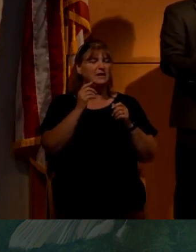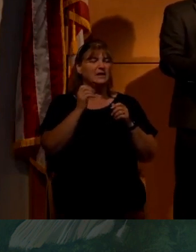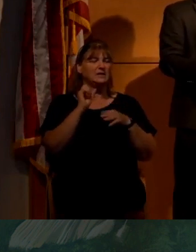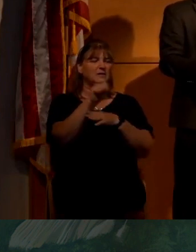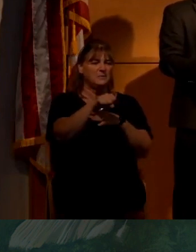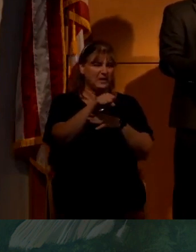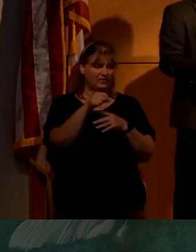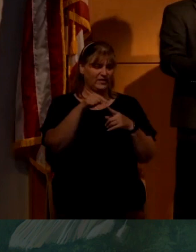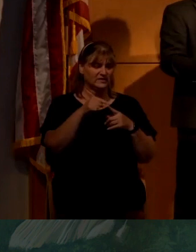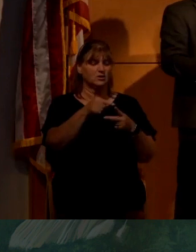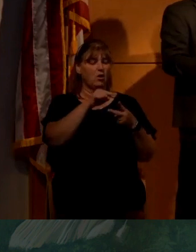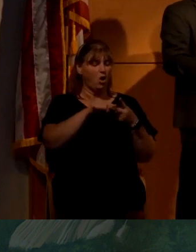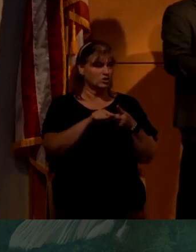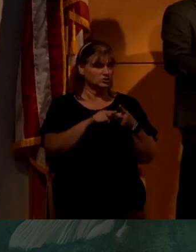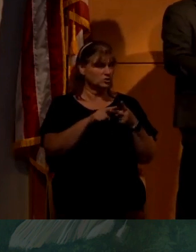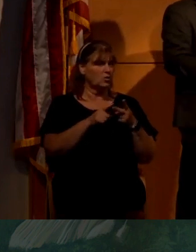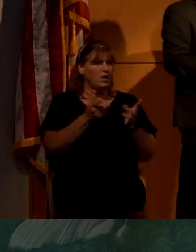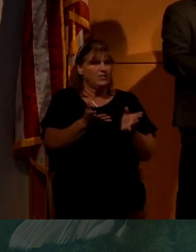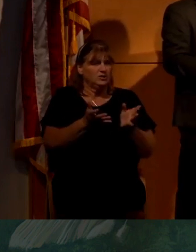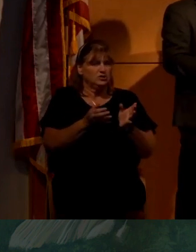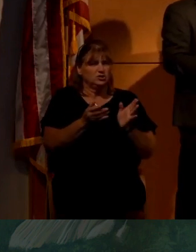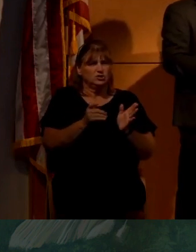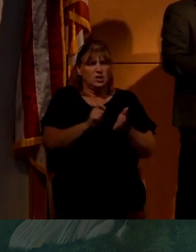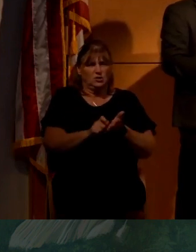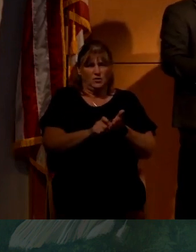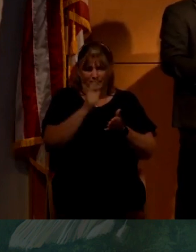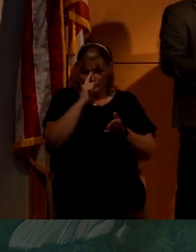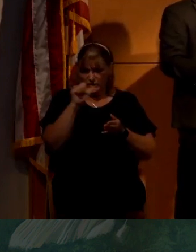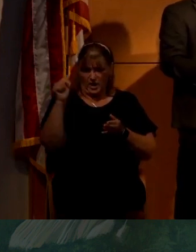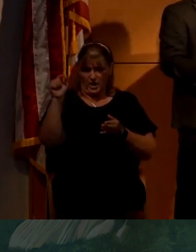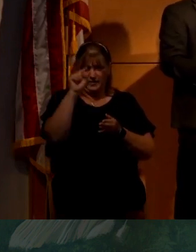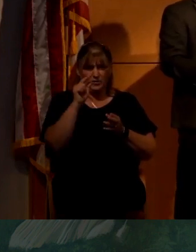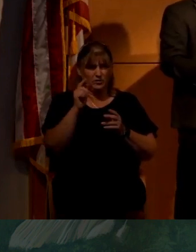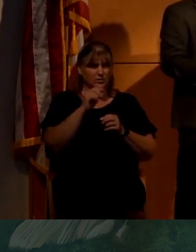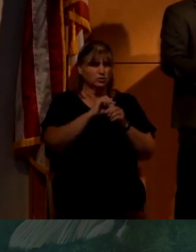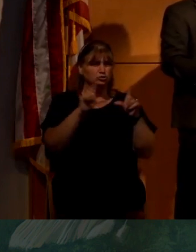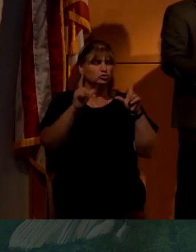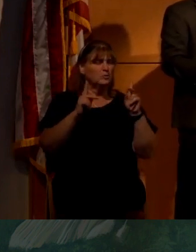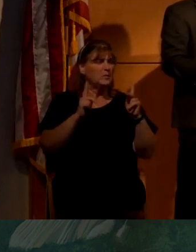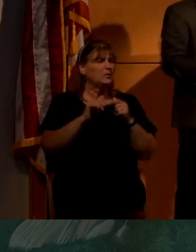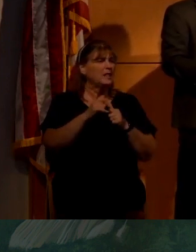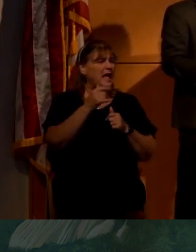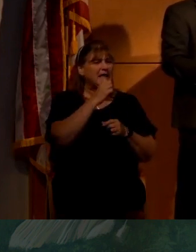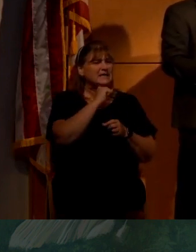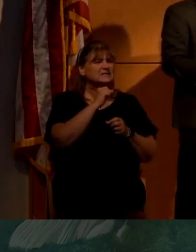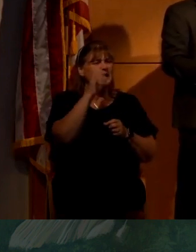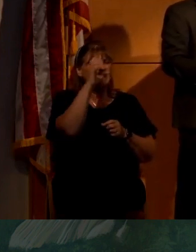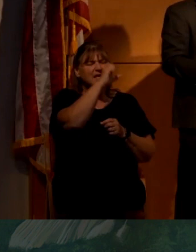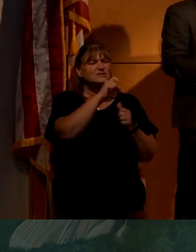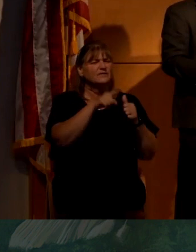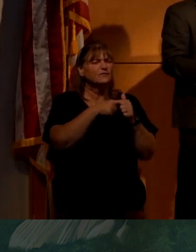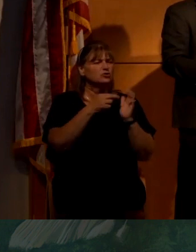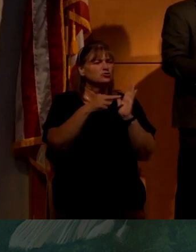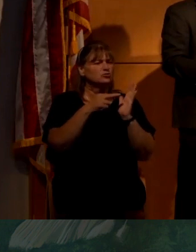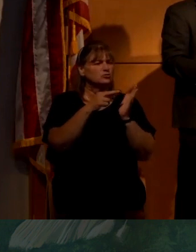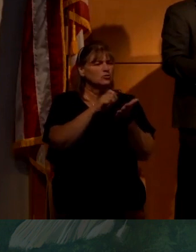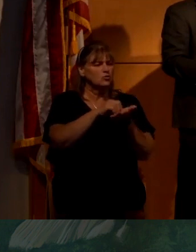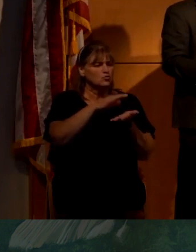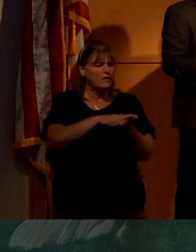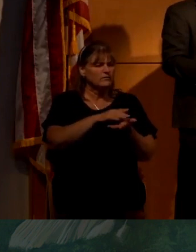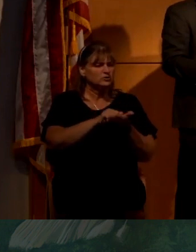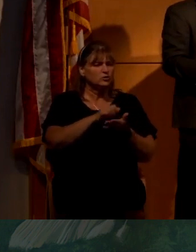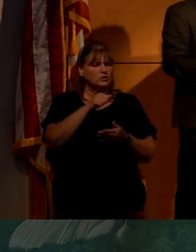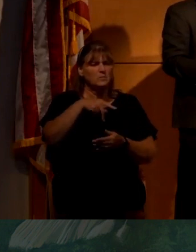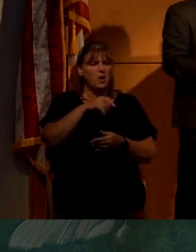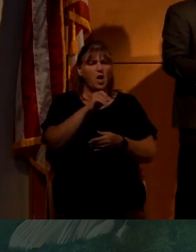The second thing is I'll, I put in the chat window for the other zoomers, probably the first reference to the Apollo 11